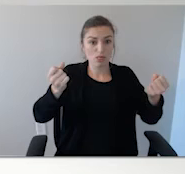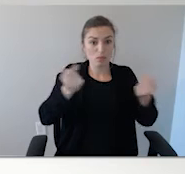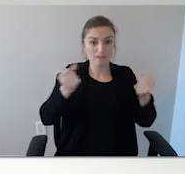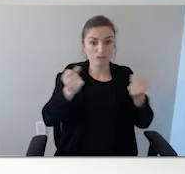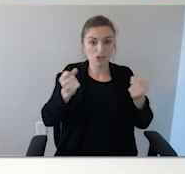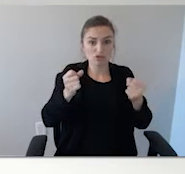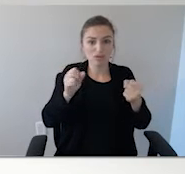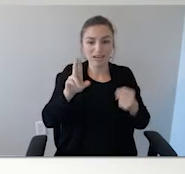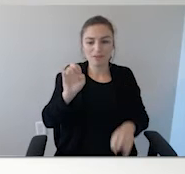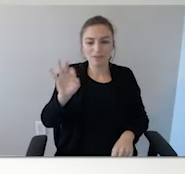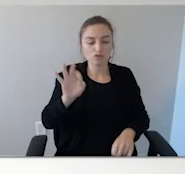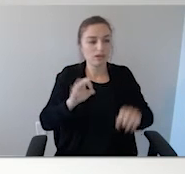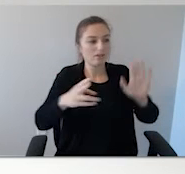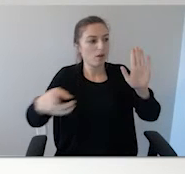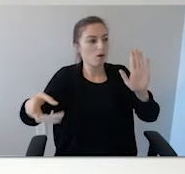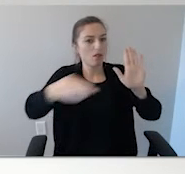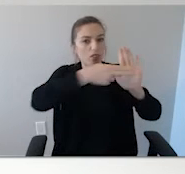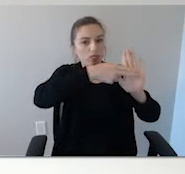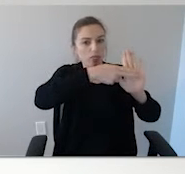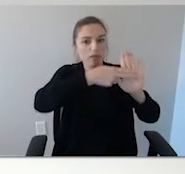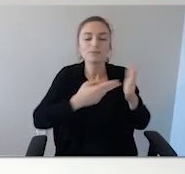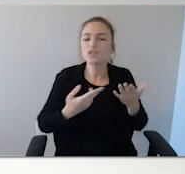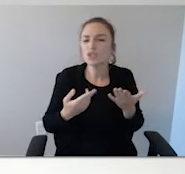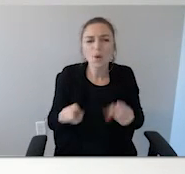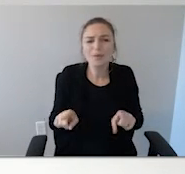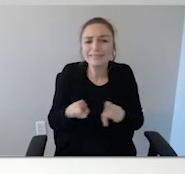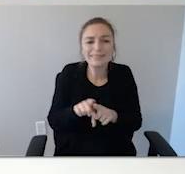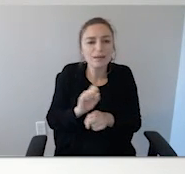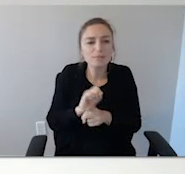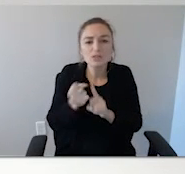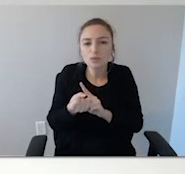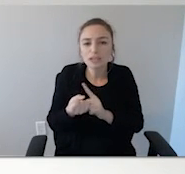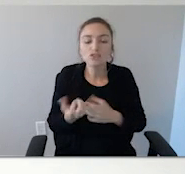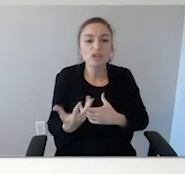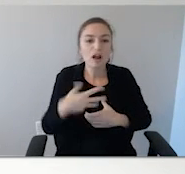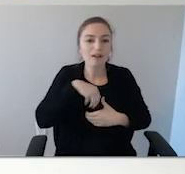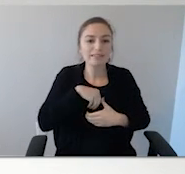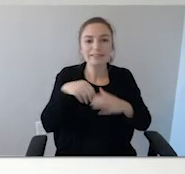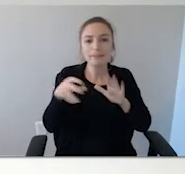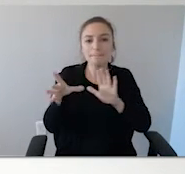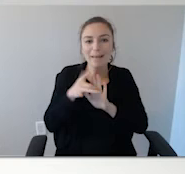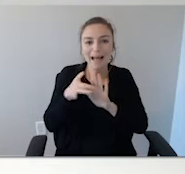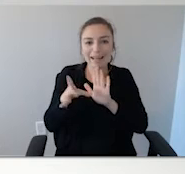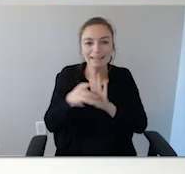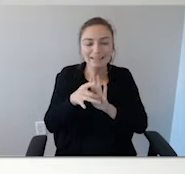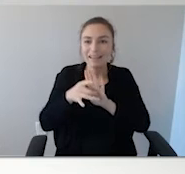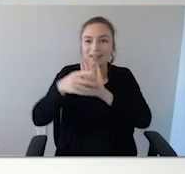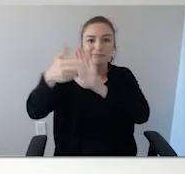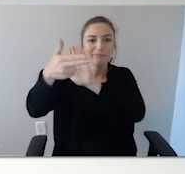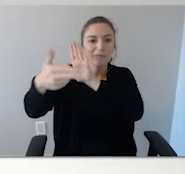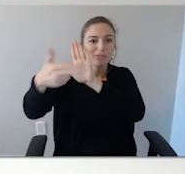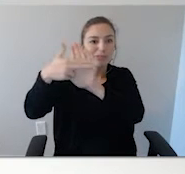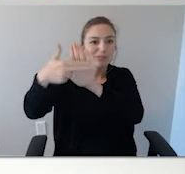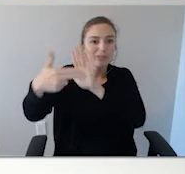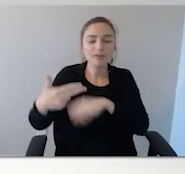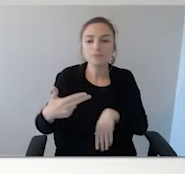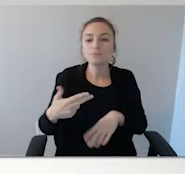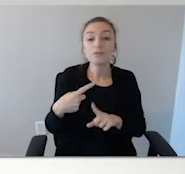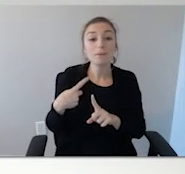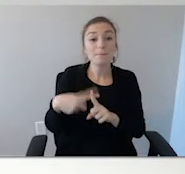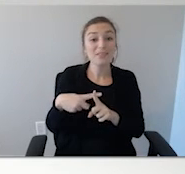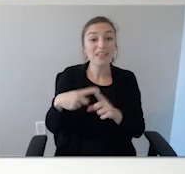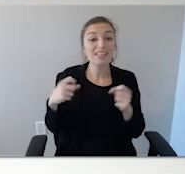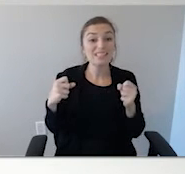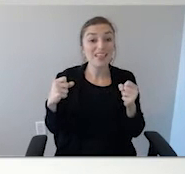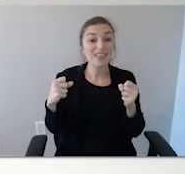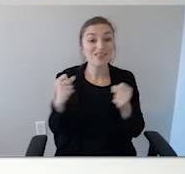a magnet, an autism ribbon magnet, something like that that indicates autism and put that safety handout that we're going to talk about,